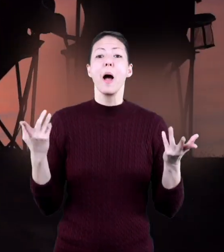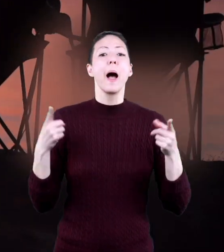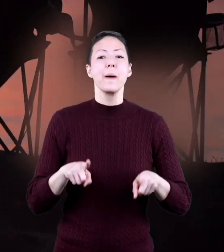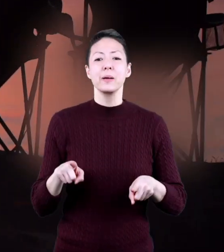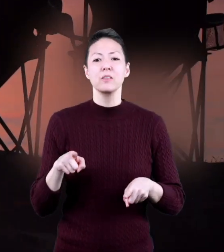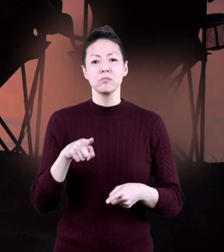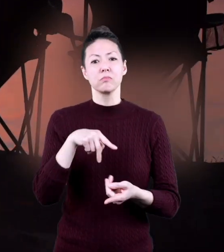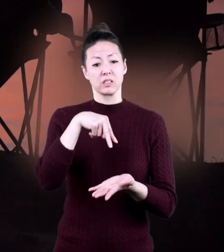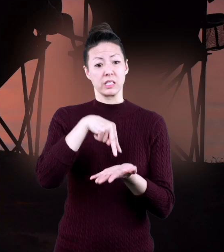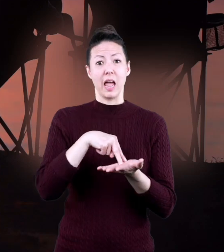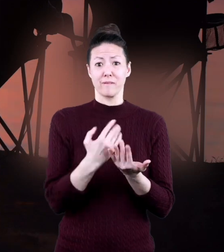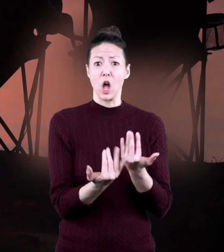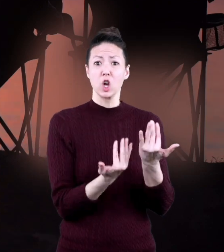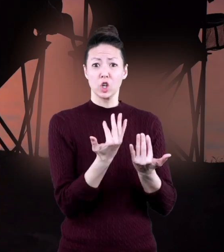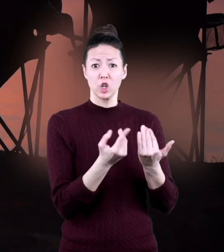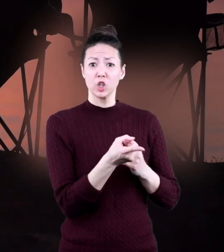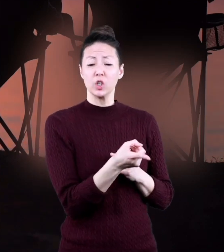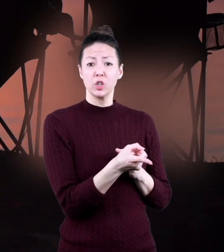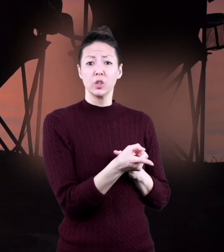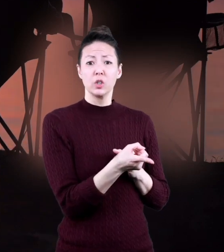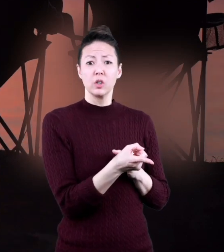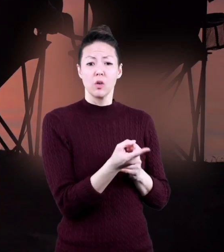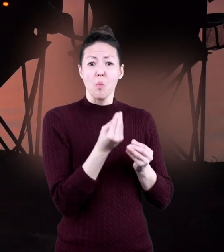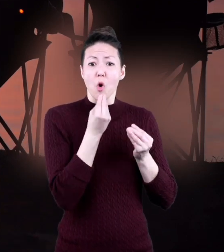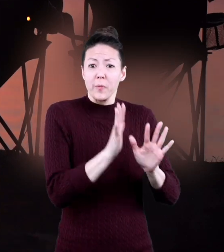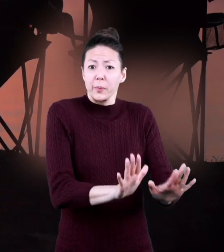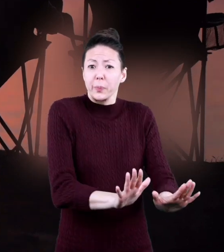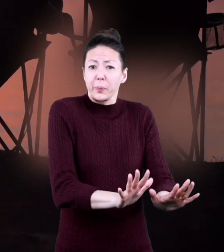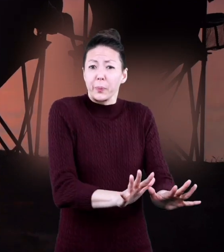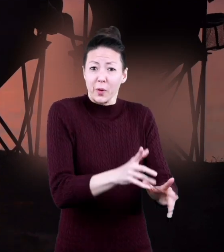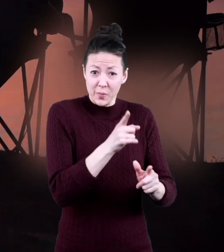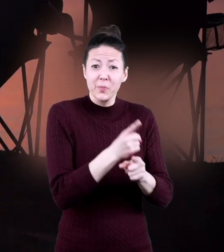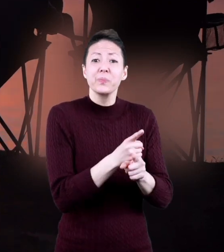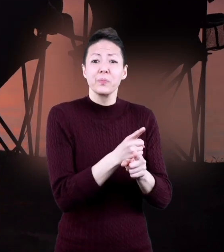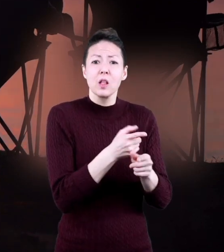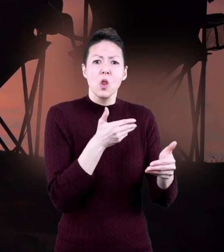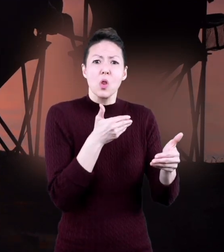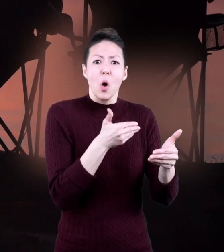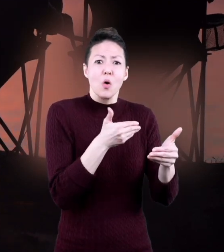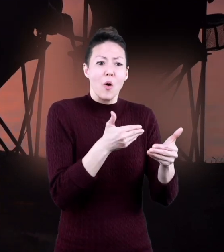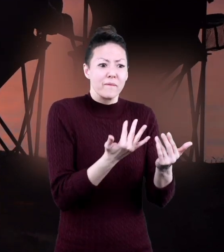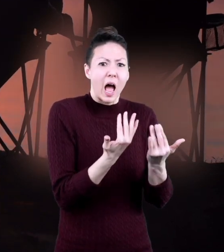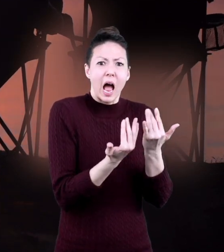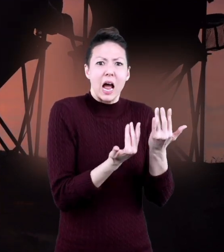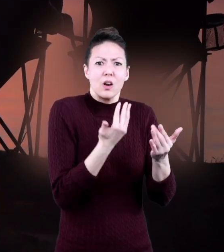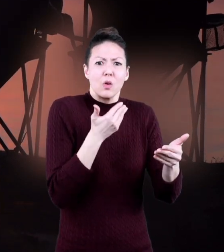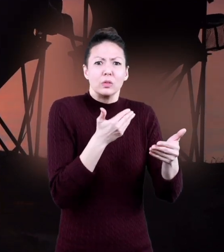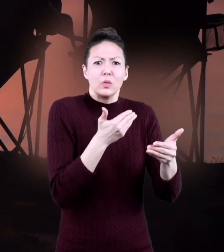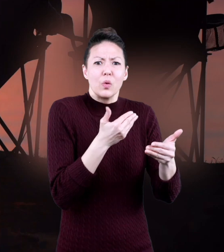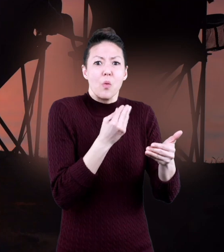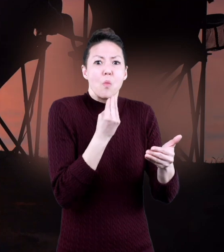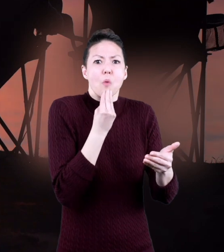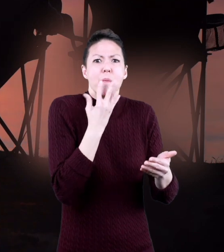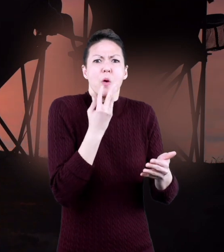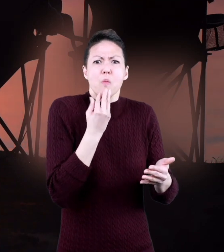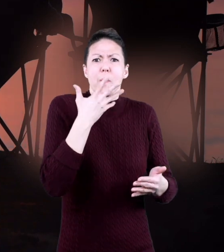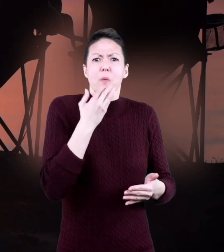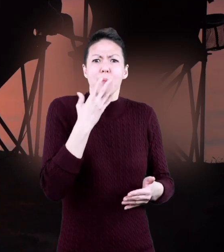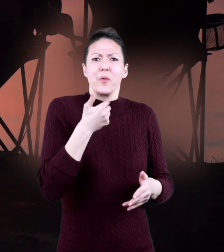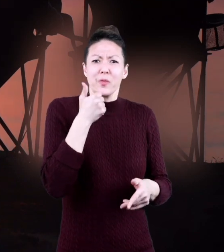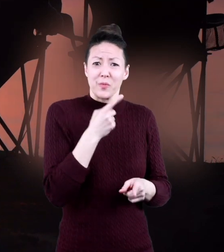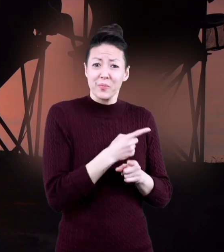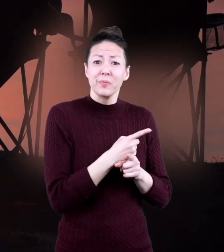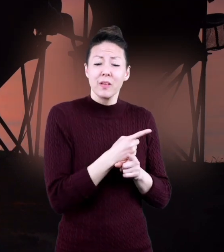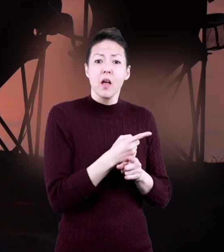Well, what happens when you stand by a fireplace to get warm? The closer you are to the fire, the warmer you get,